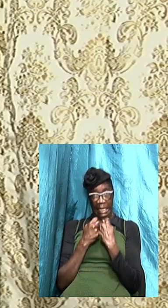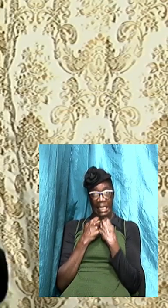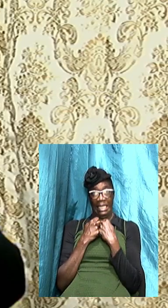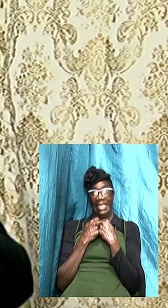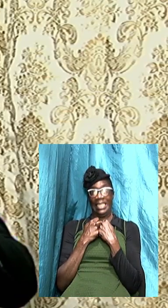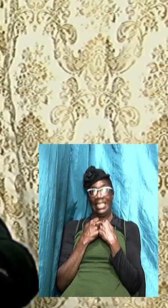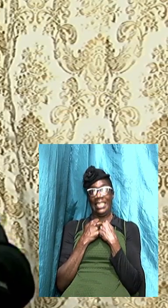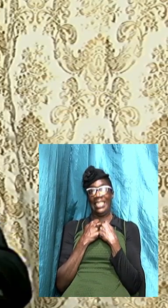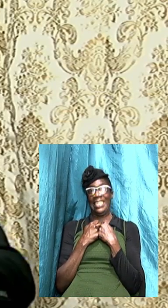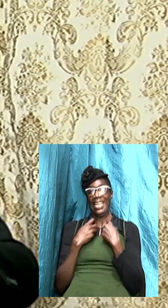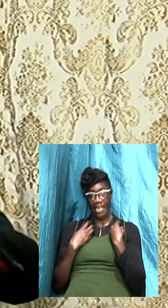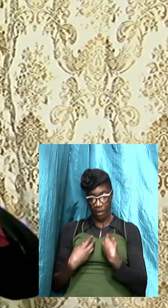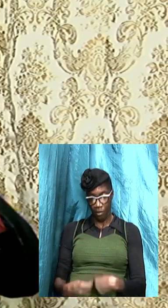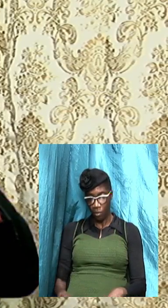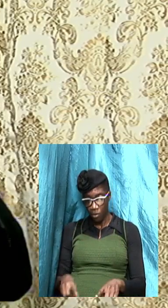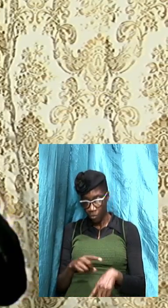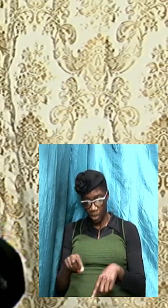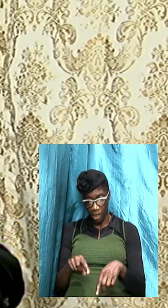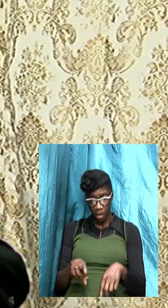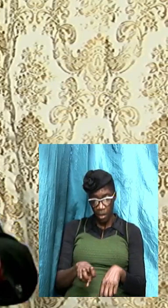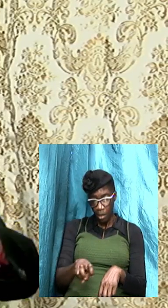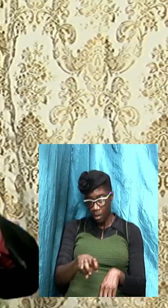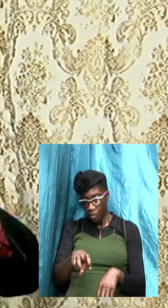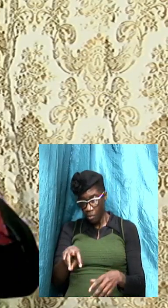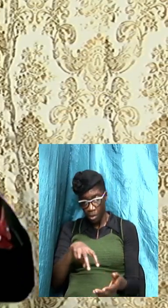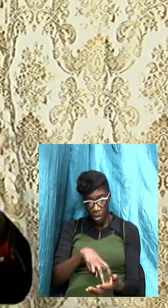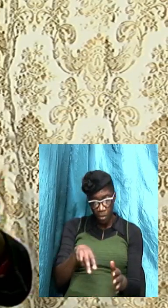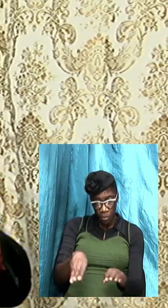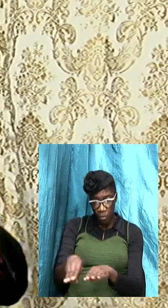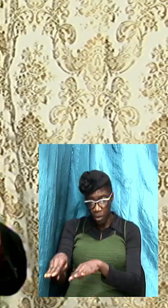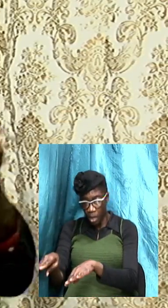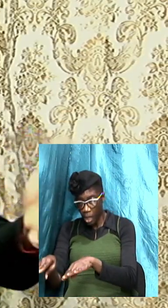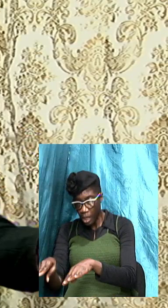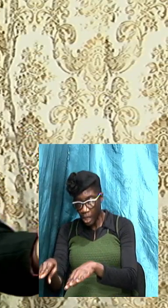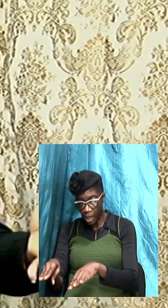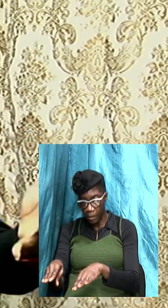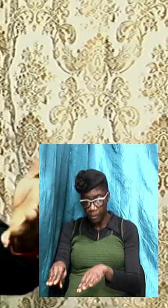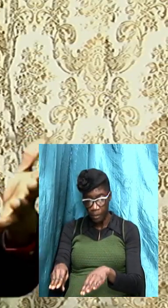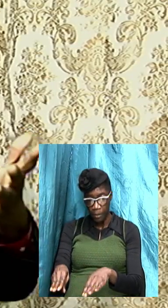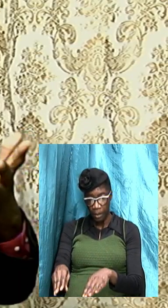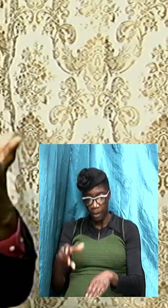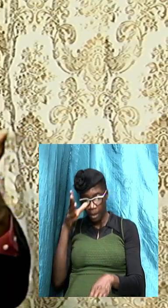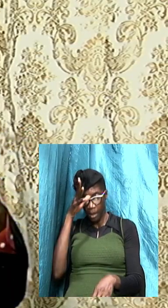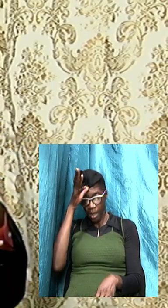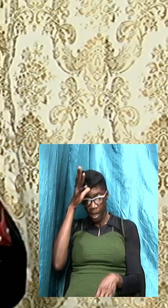so that when they on the road a man can say hi baby you look good